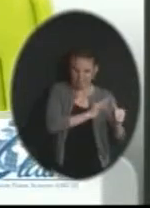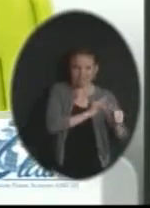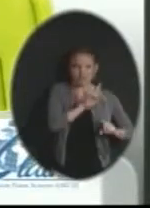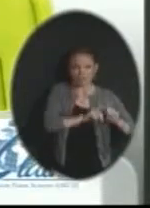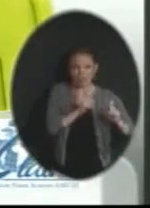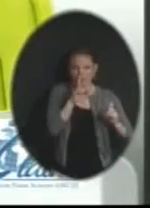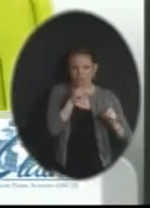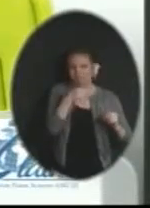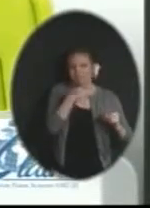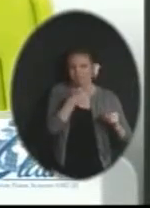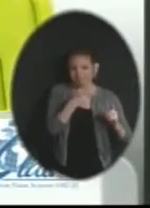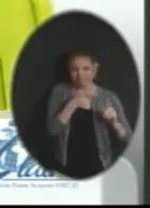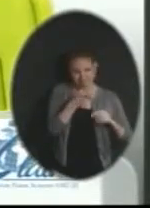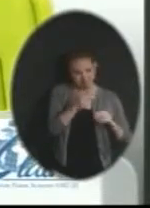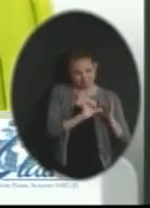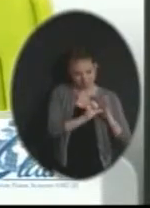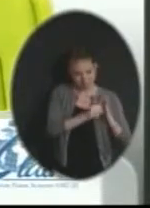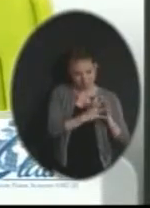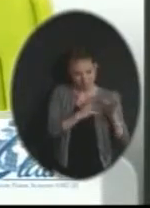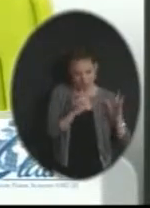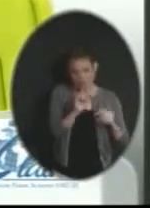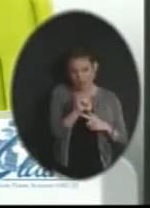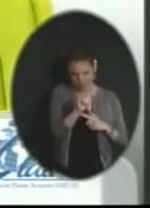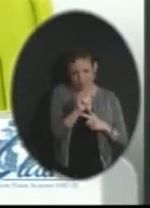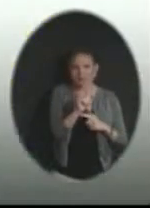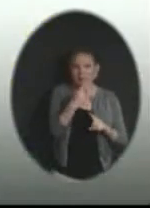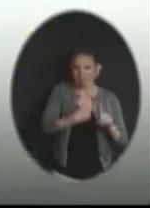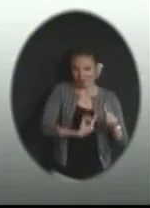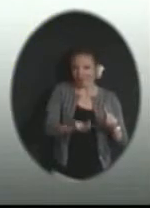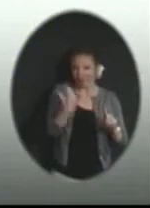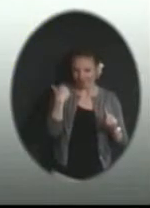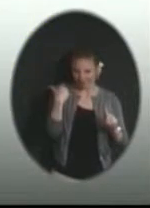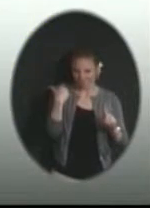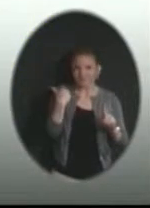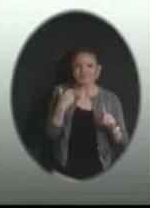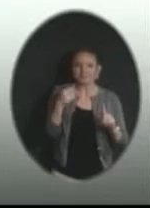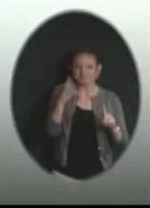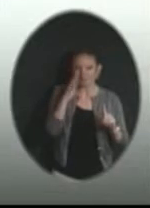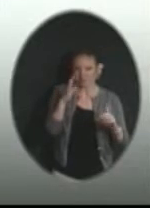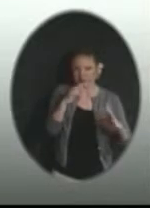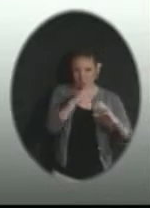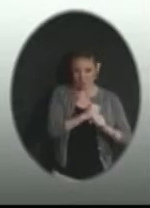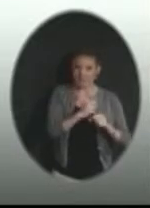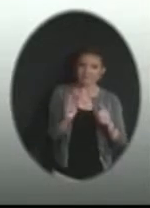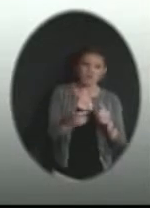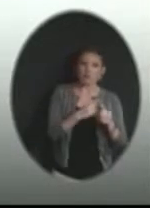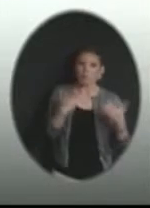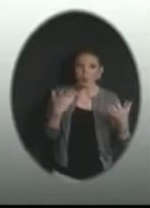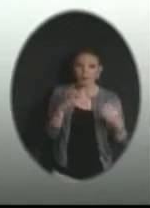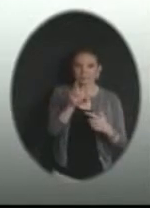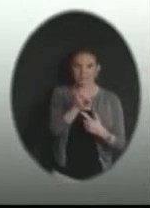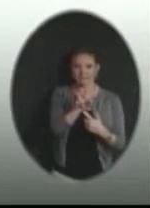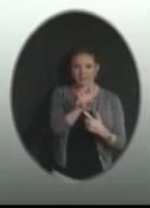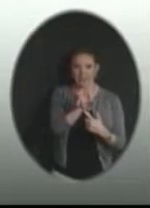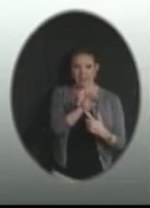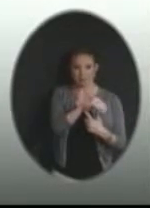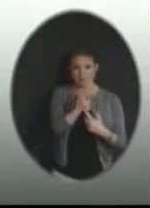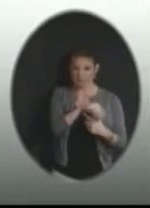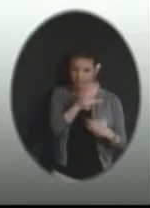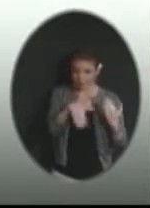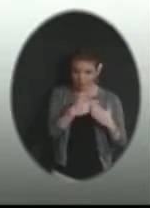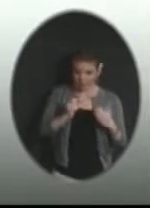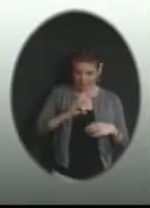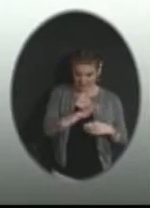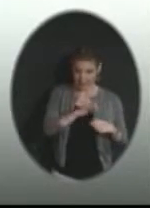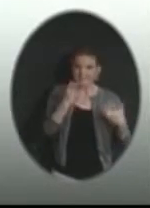highlight that. It's a lot of data that you had last month in an executive summary. First of all, 78% of our staff